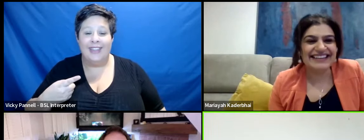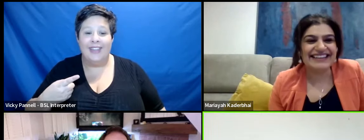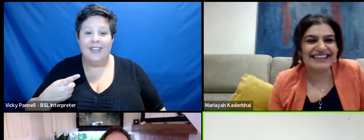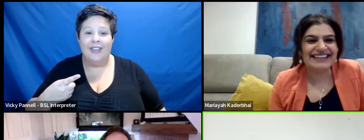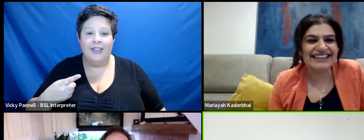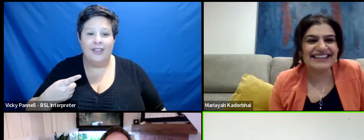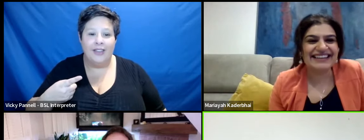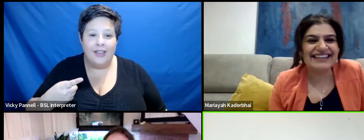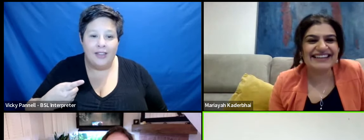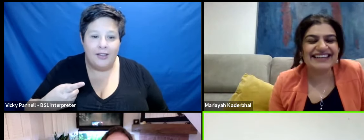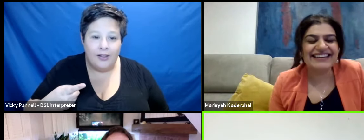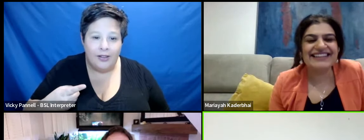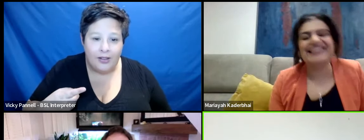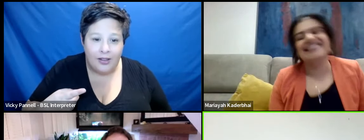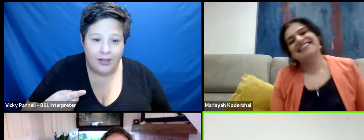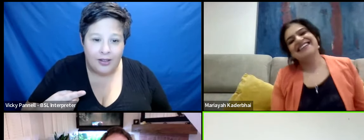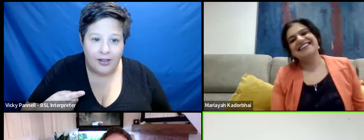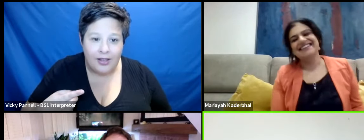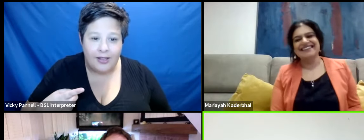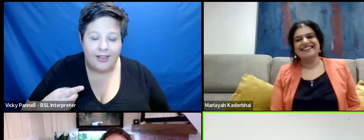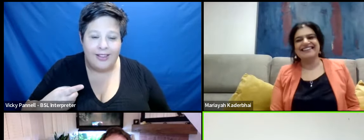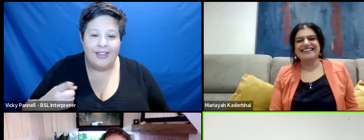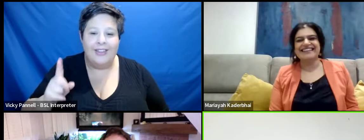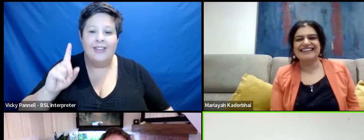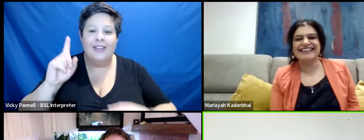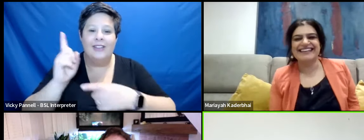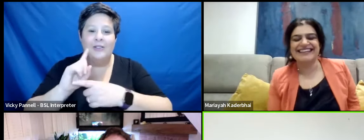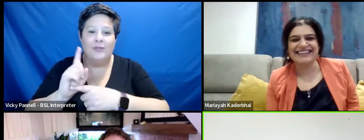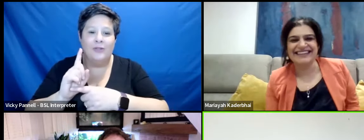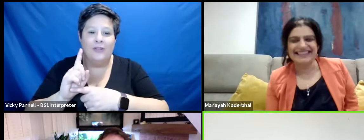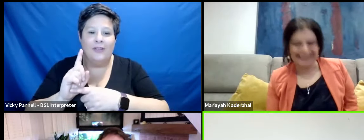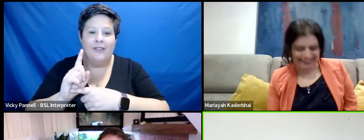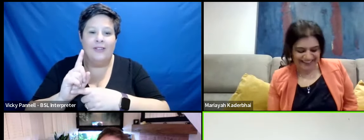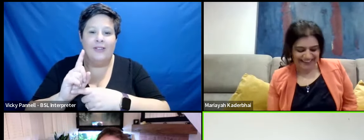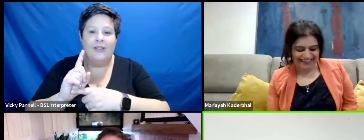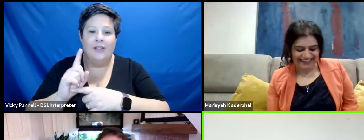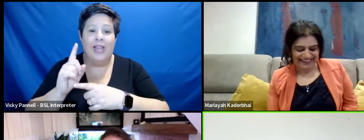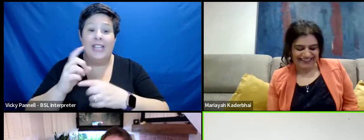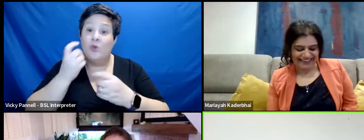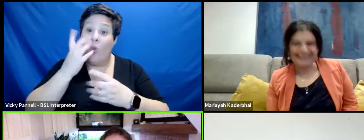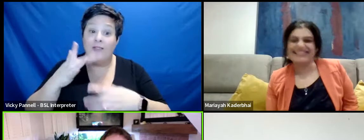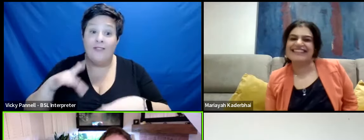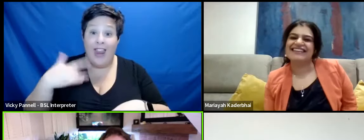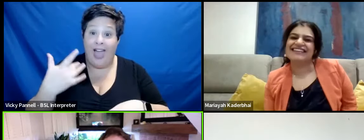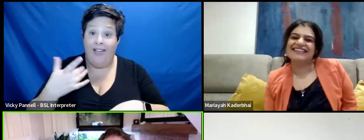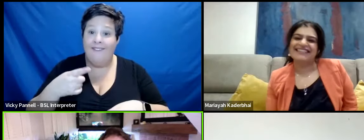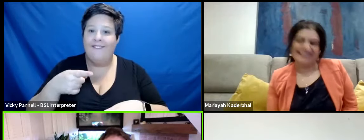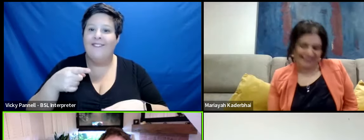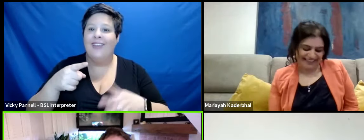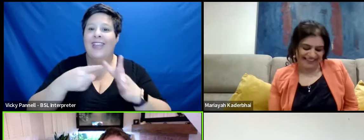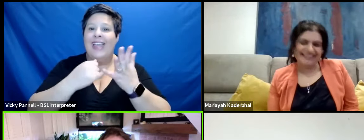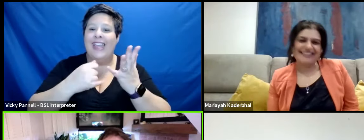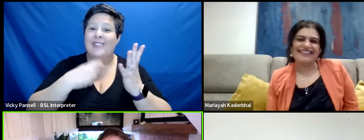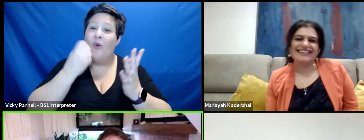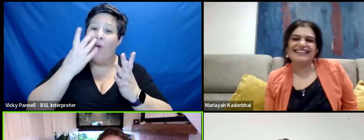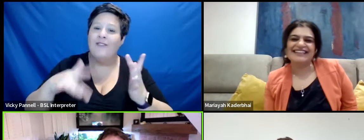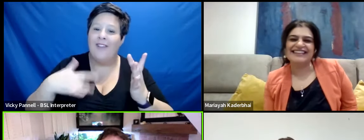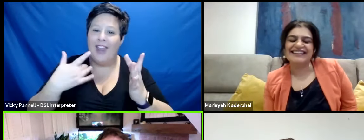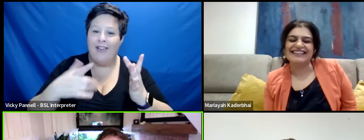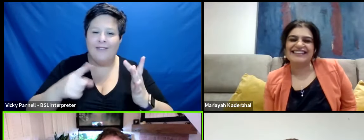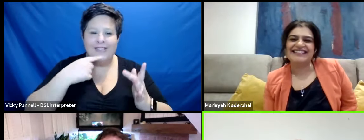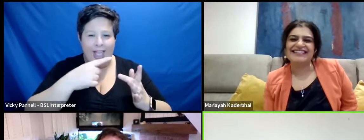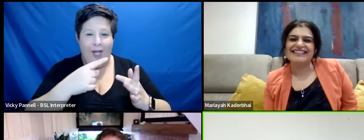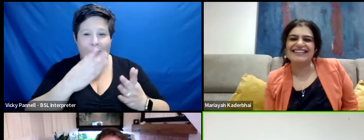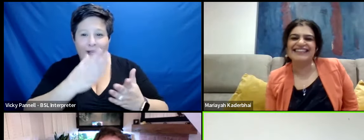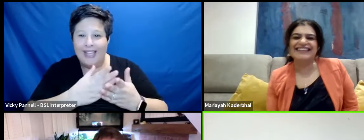it's a wonderful life you're kidding me it's a wonderful life it's a wonderful life I was going to say are you going to say